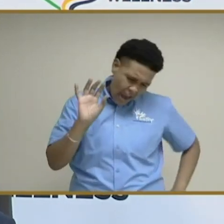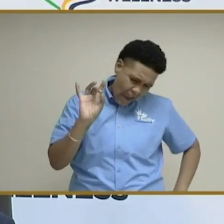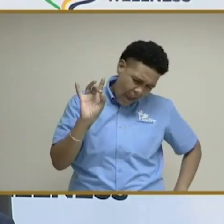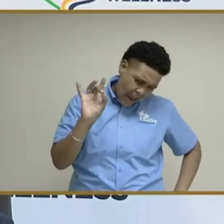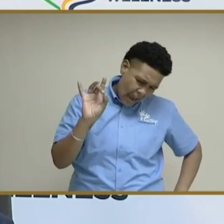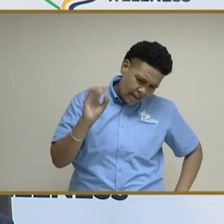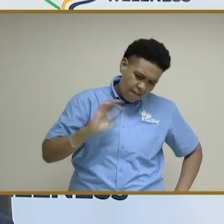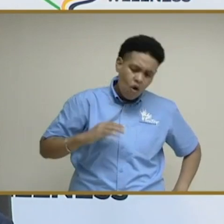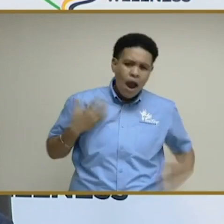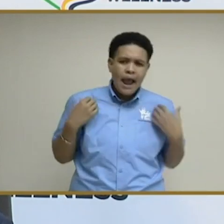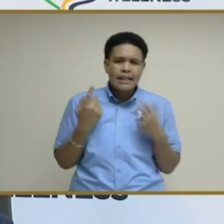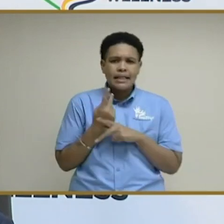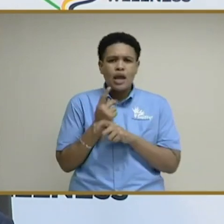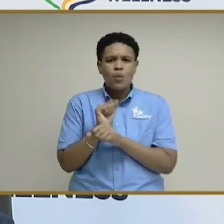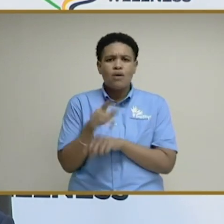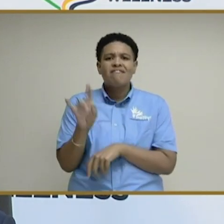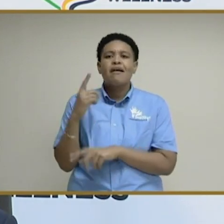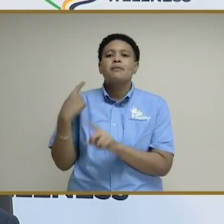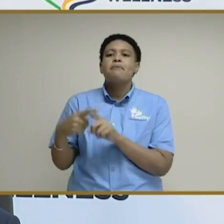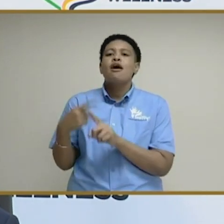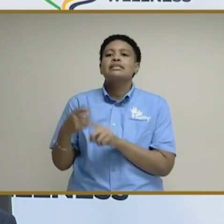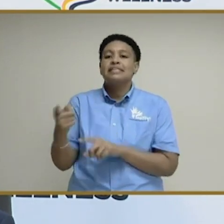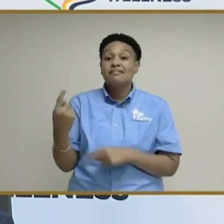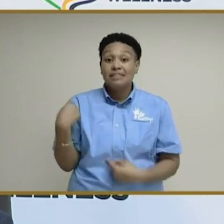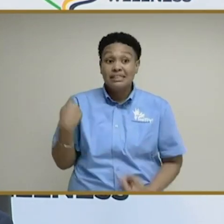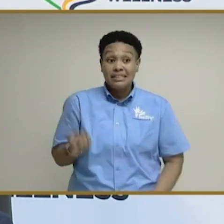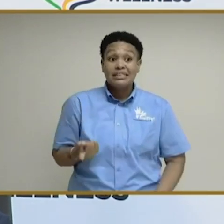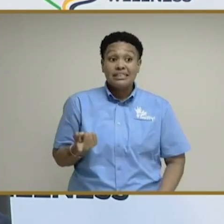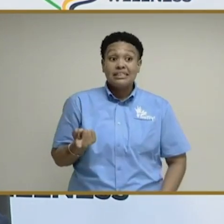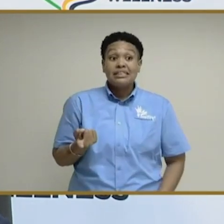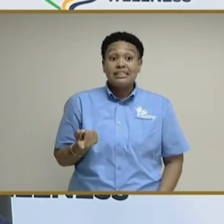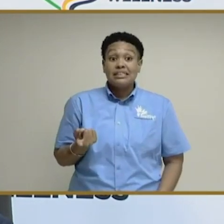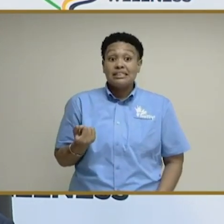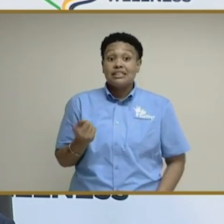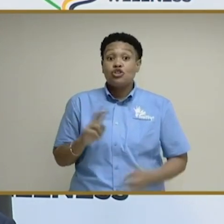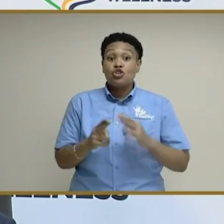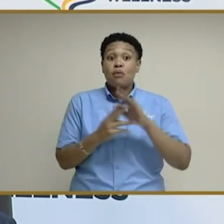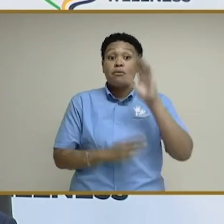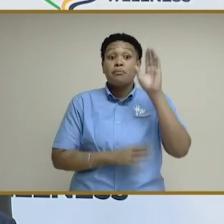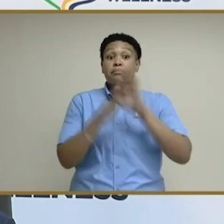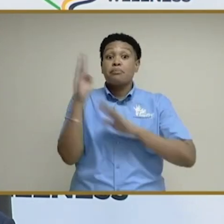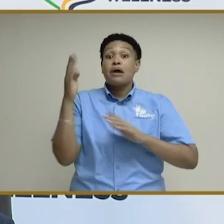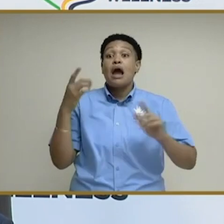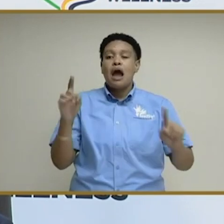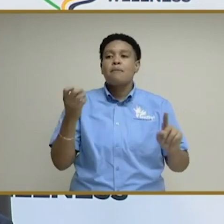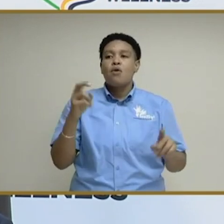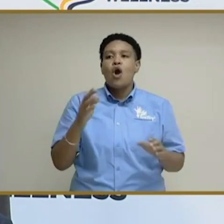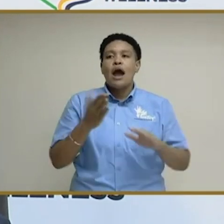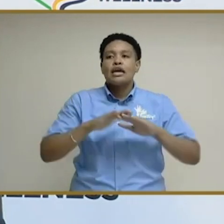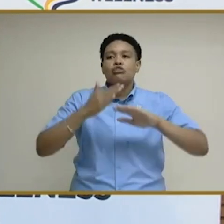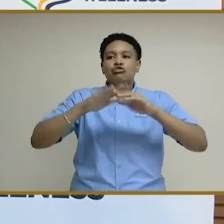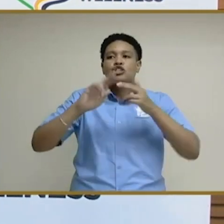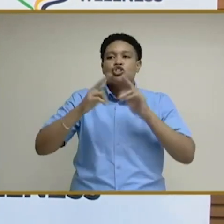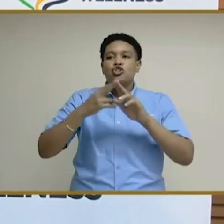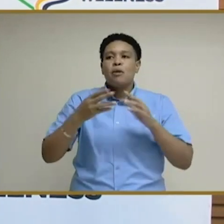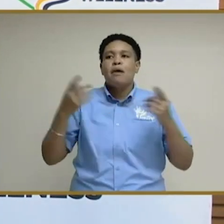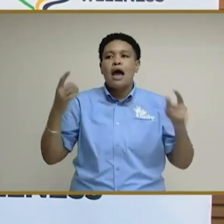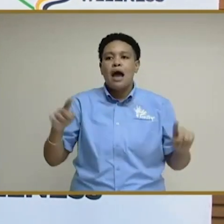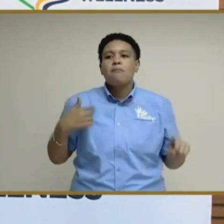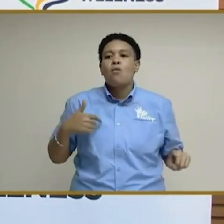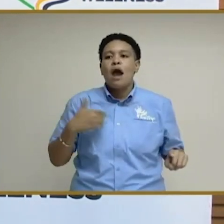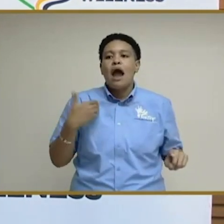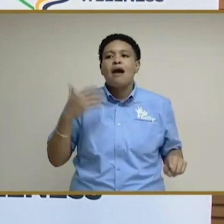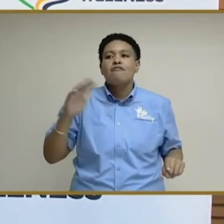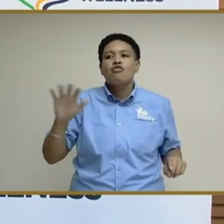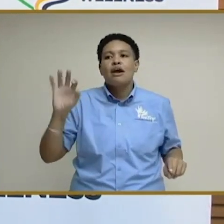of our health care workers would have tested positive. Since the surge has occurred or the increased number of cases, we have had about